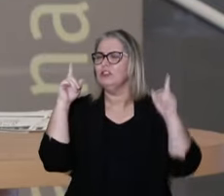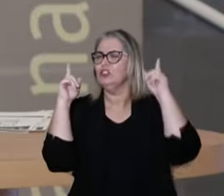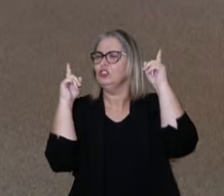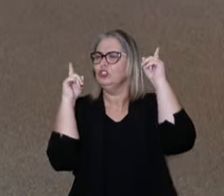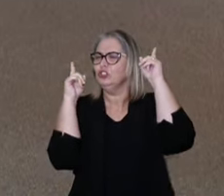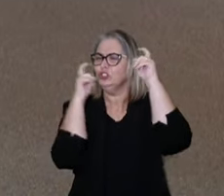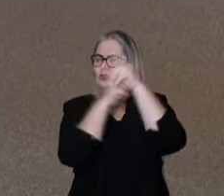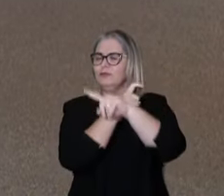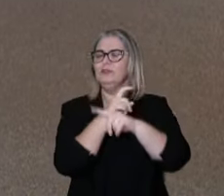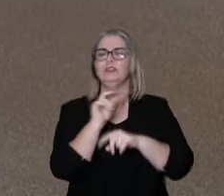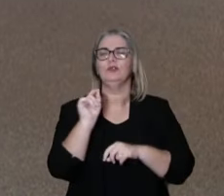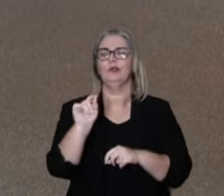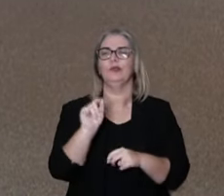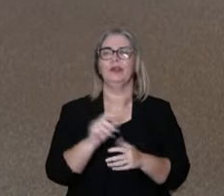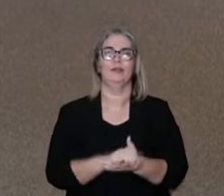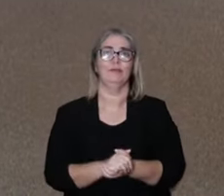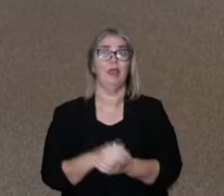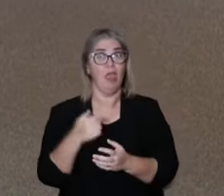generic.